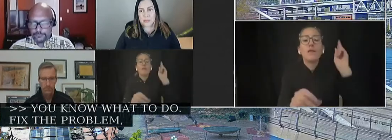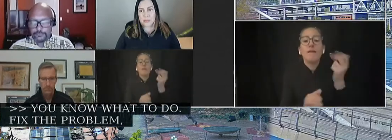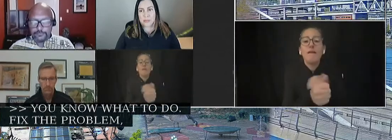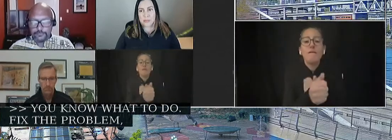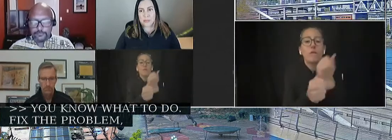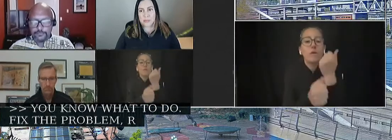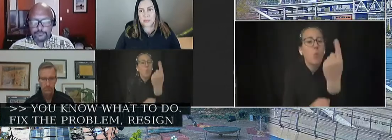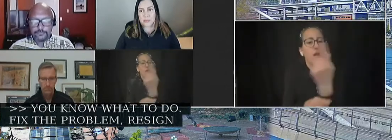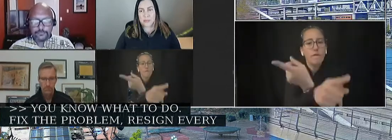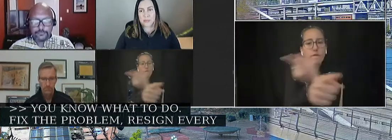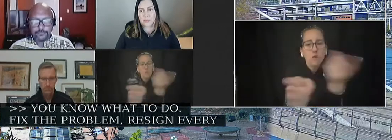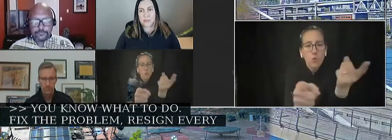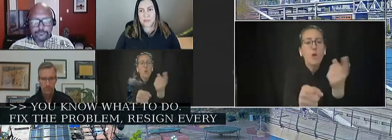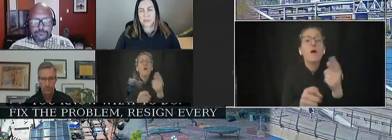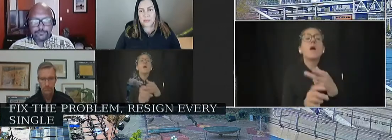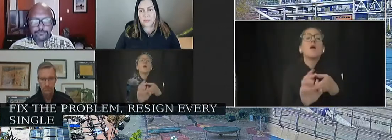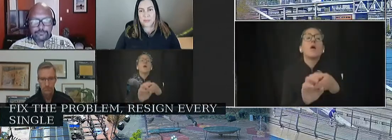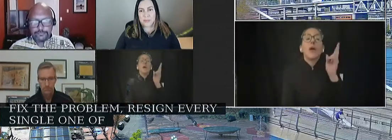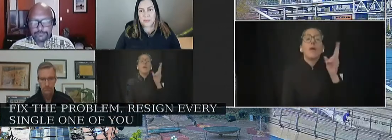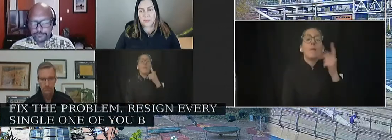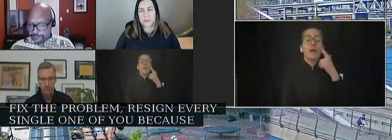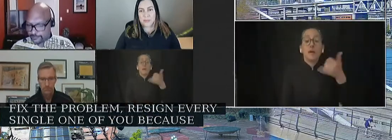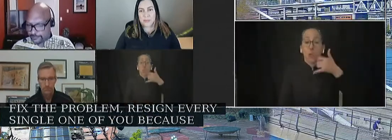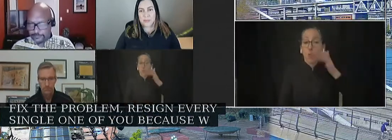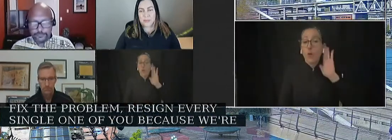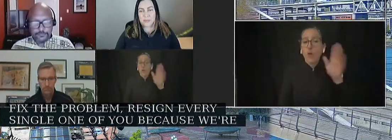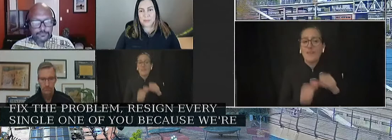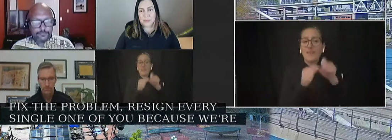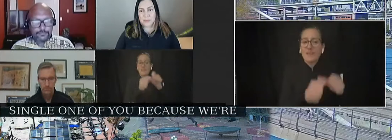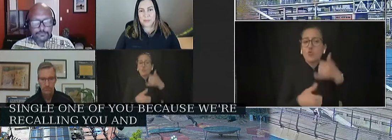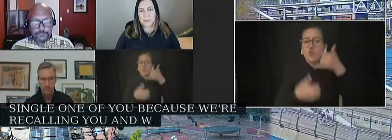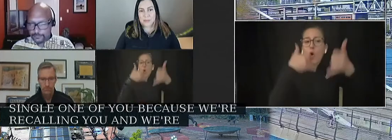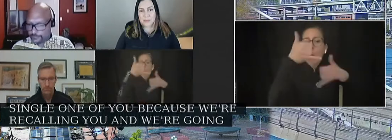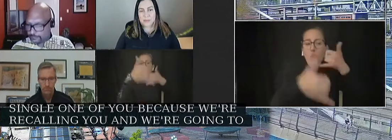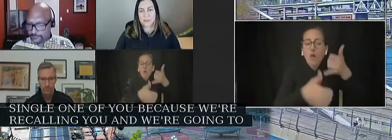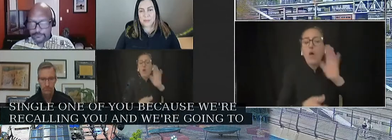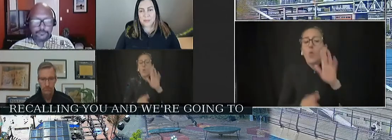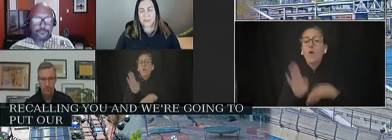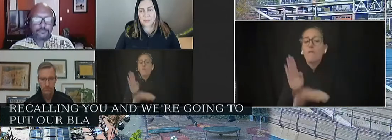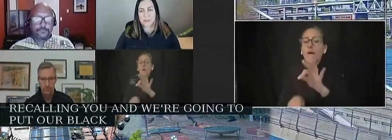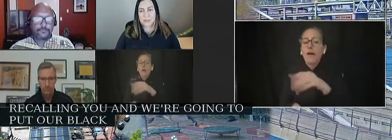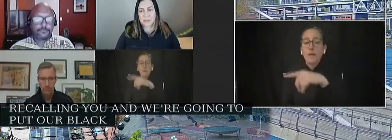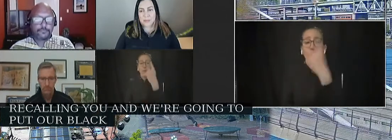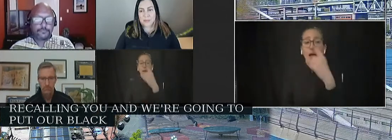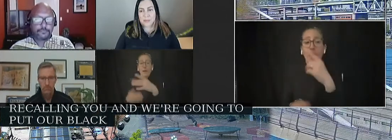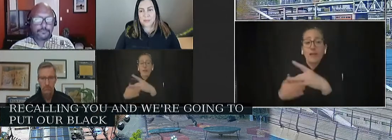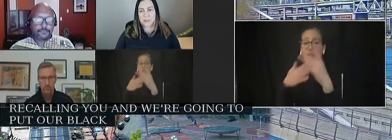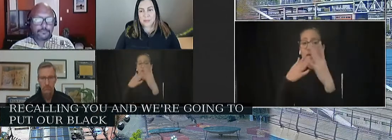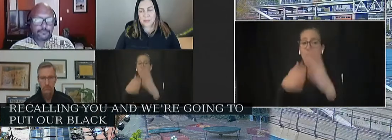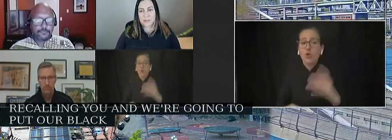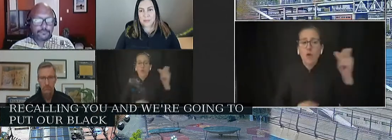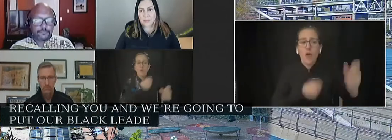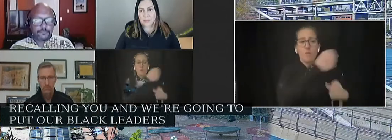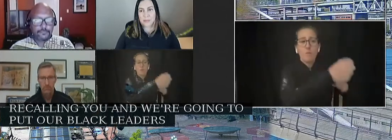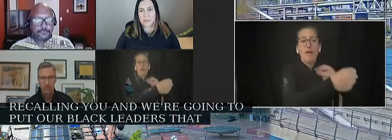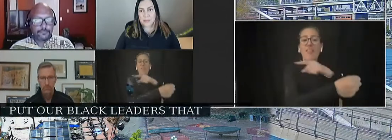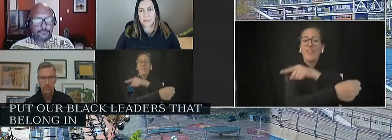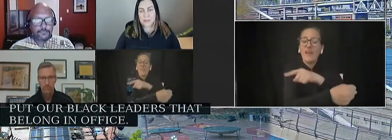because we're recalling you and we're going to put our black leaders that belong in office. Thank you.